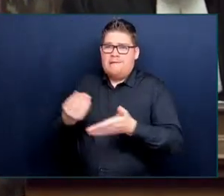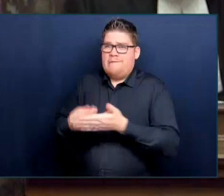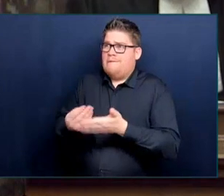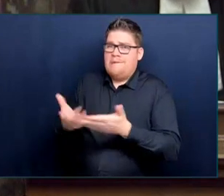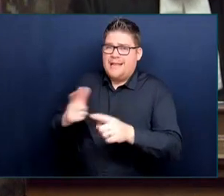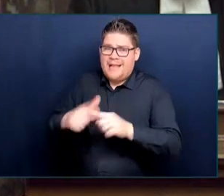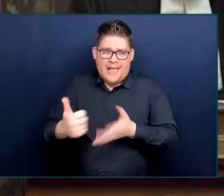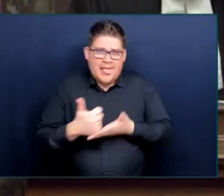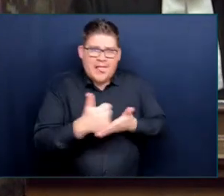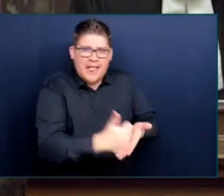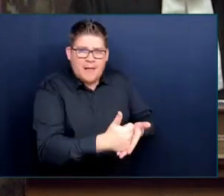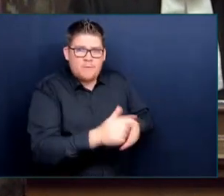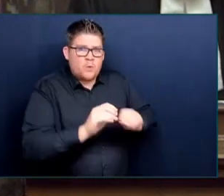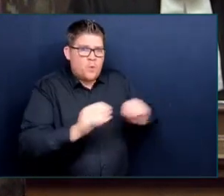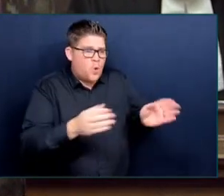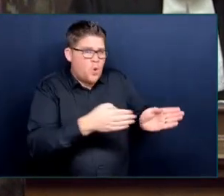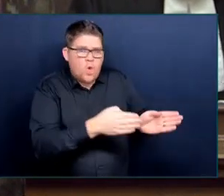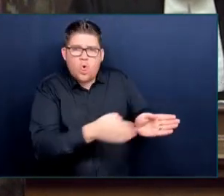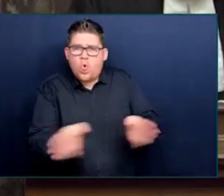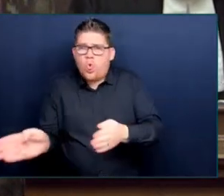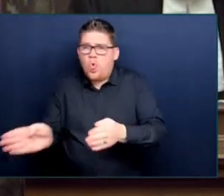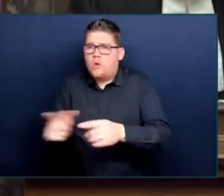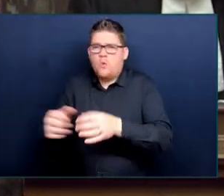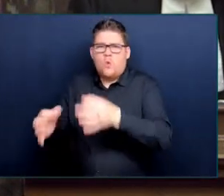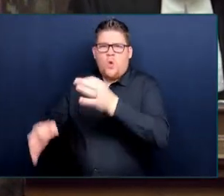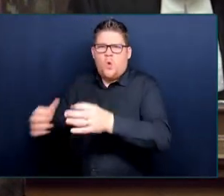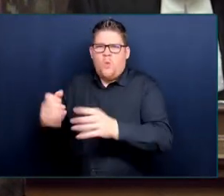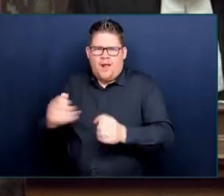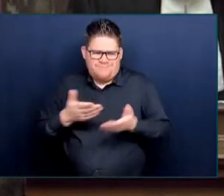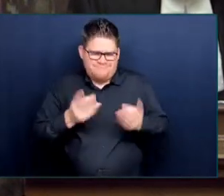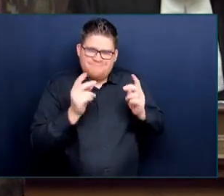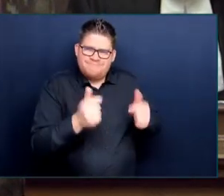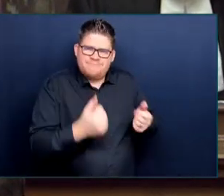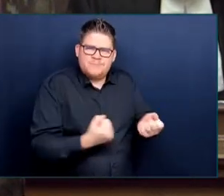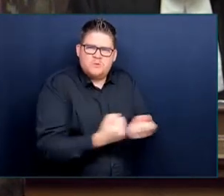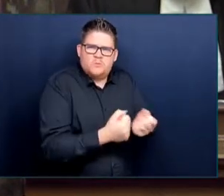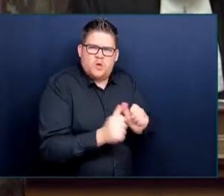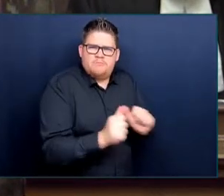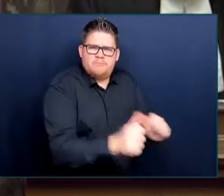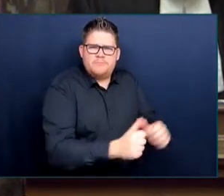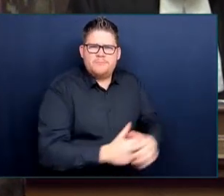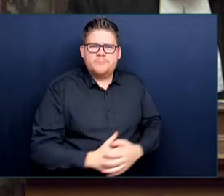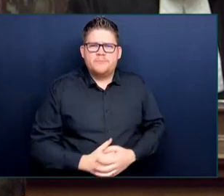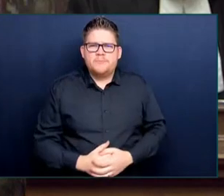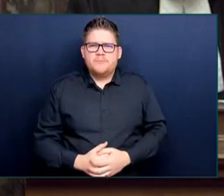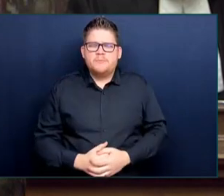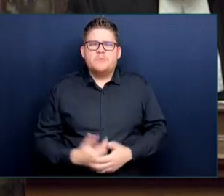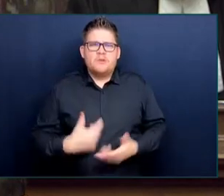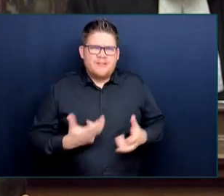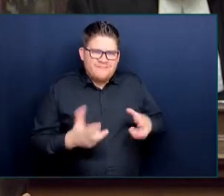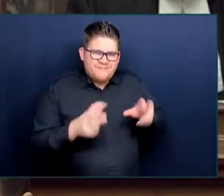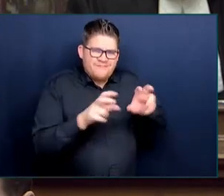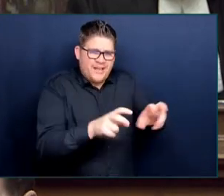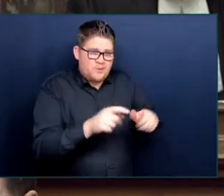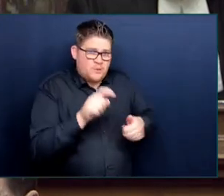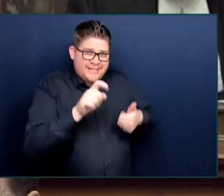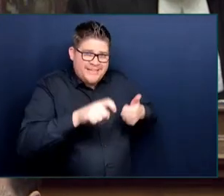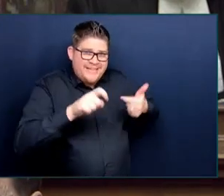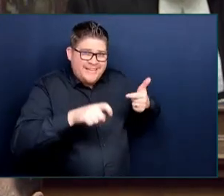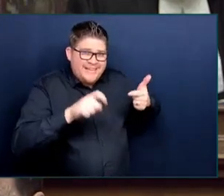to focus on investing on the services that we know people need, particularly women when it comes to the court system. Thank you, Mr. Speaker.